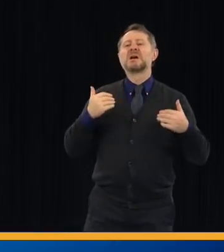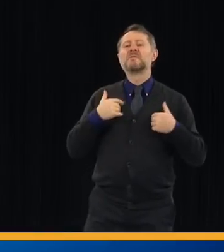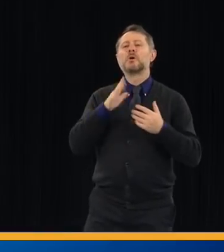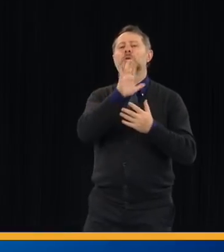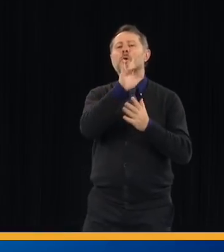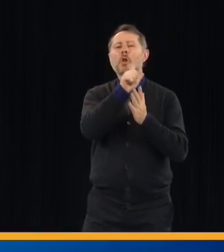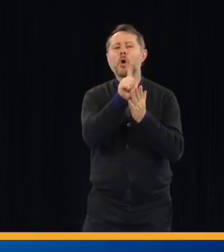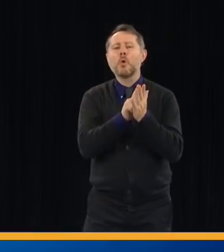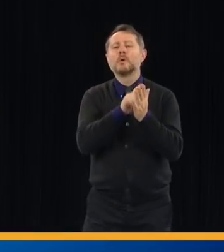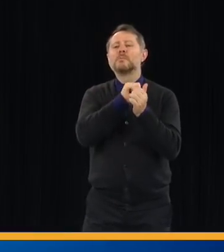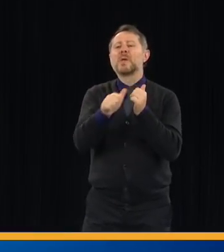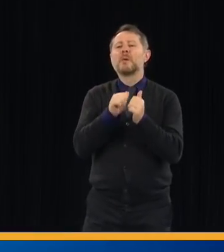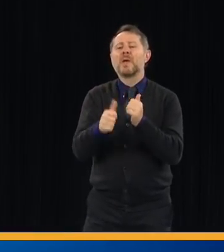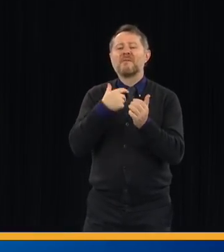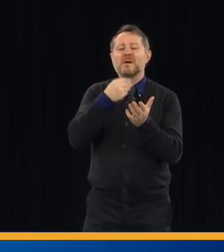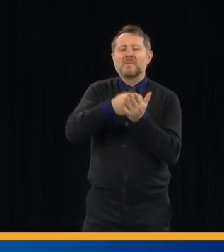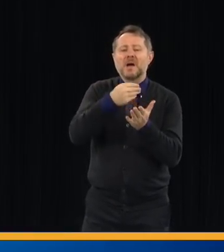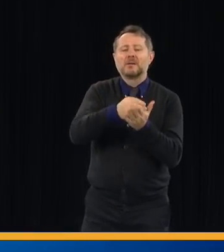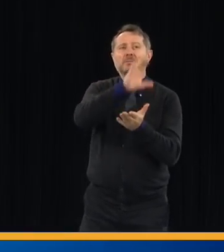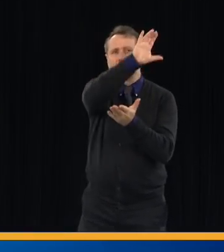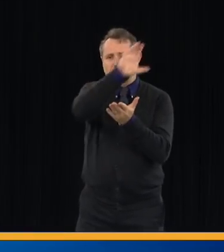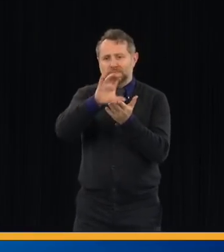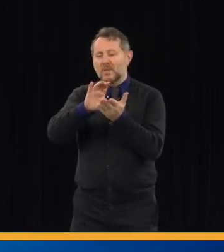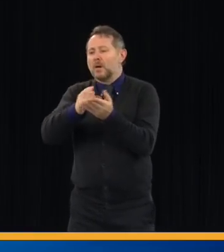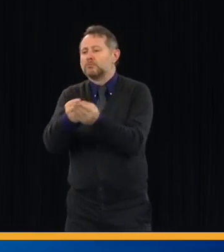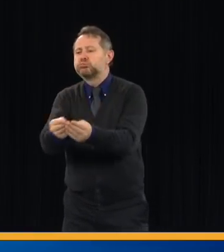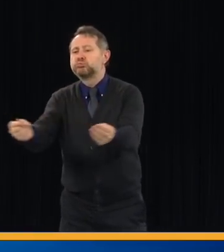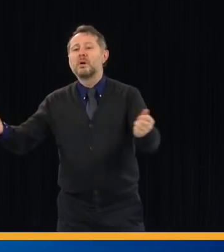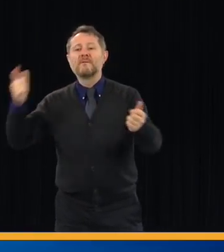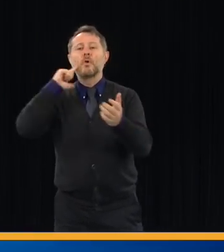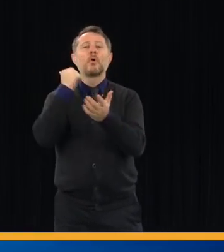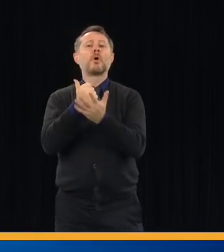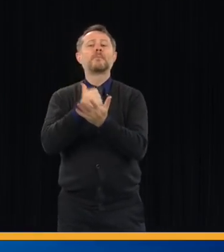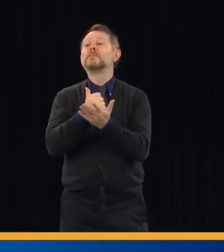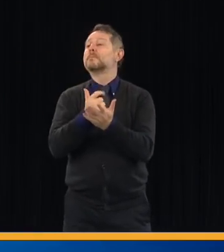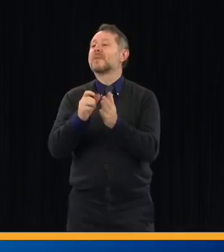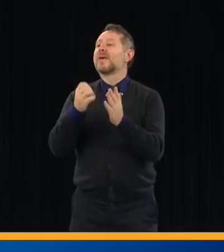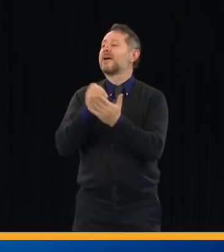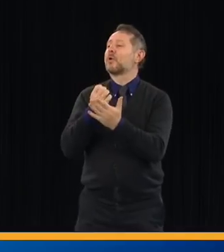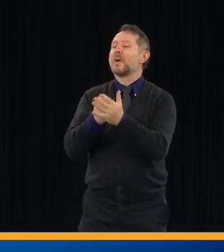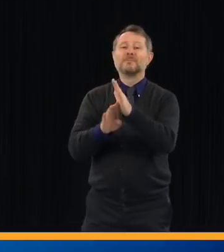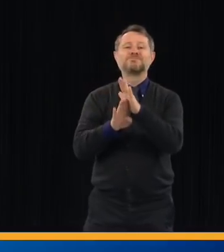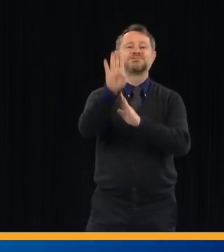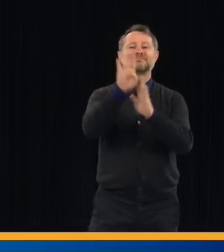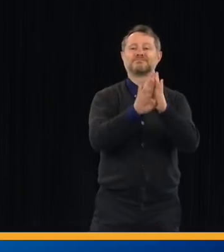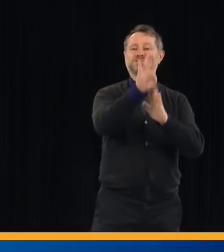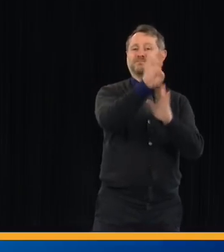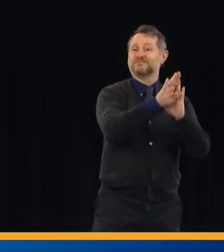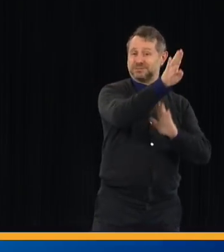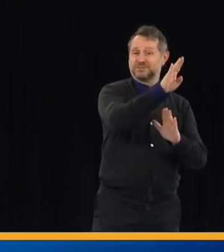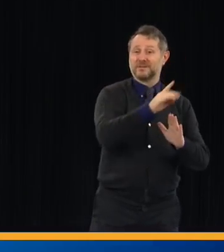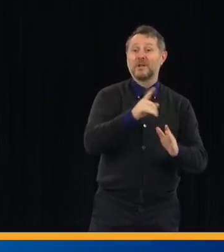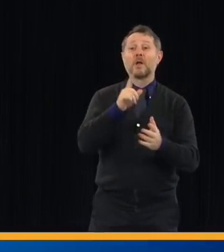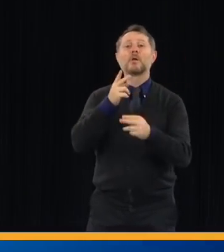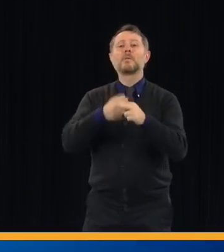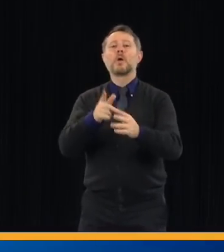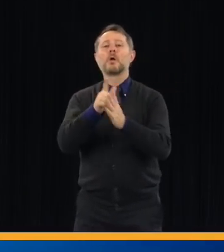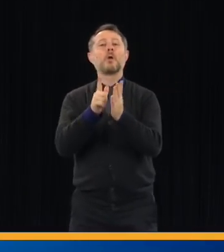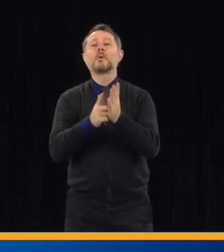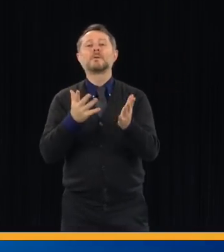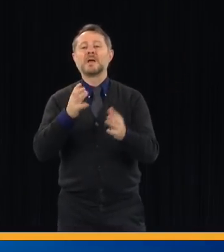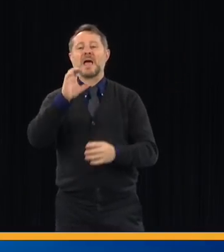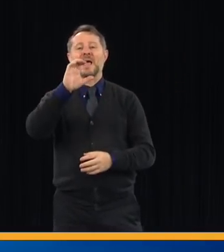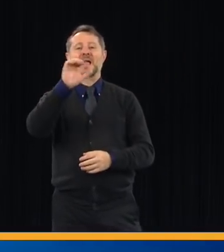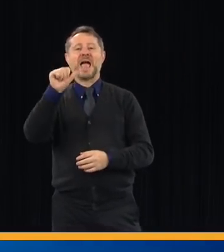a bill that was supposed to help move the economy along, called the Federal CARES Act. The Federal CARES Act